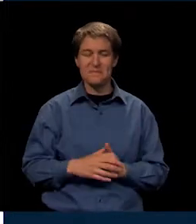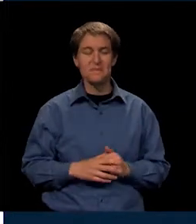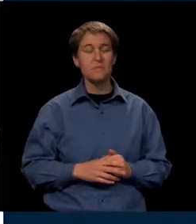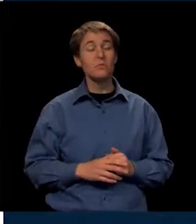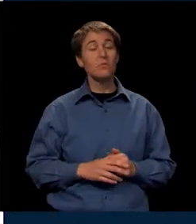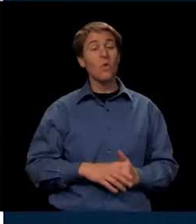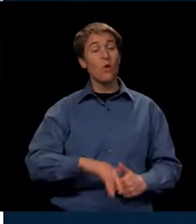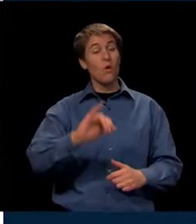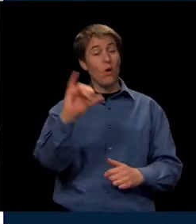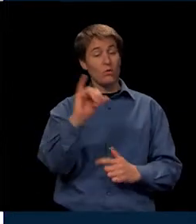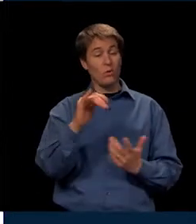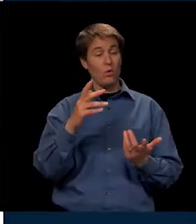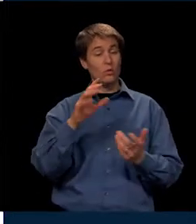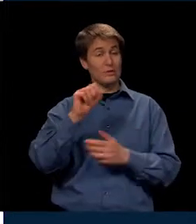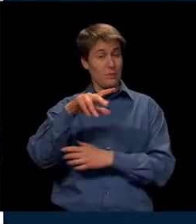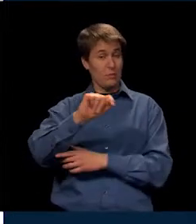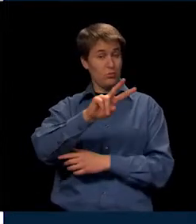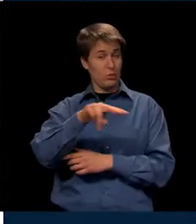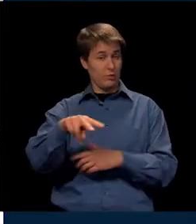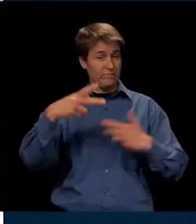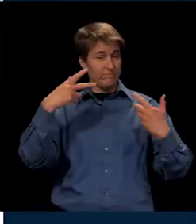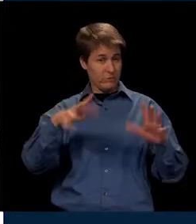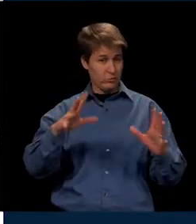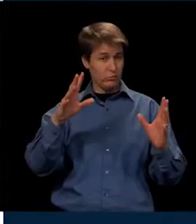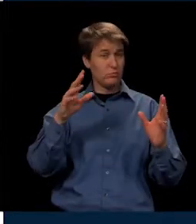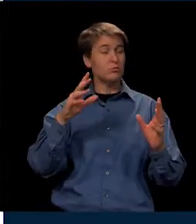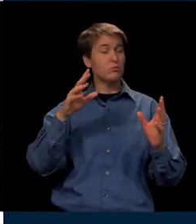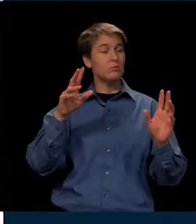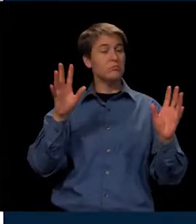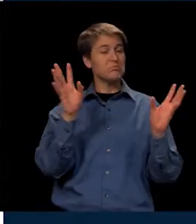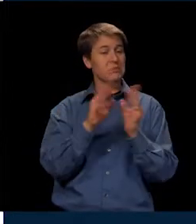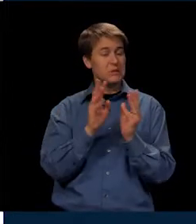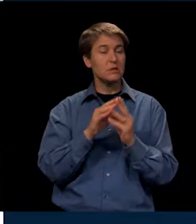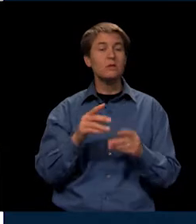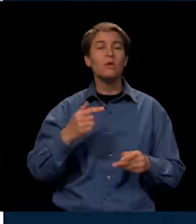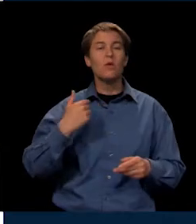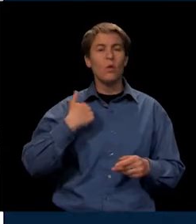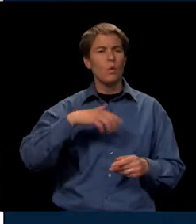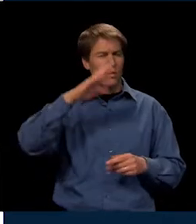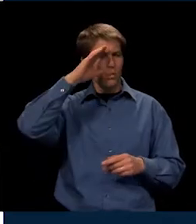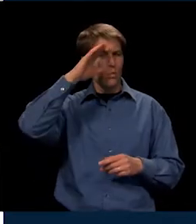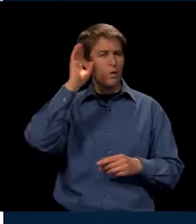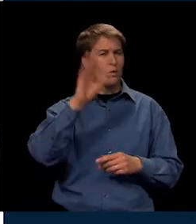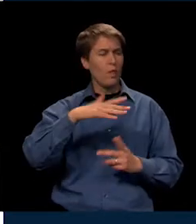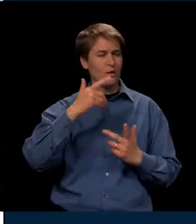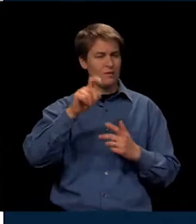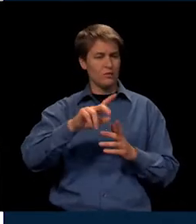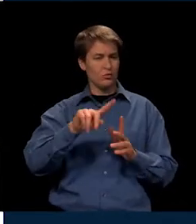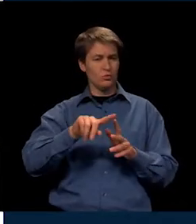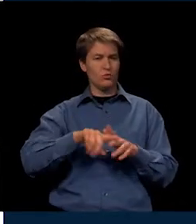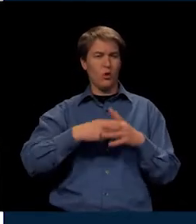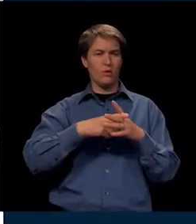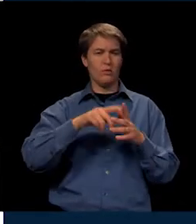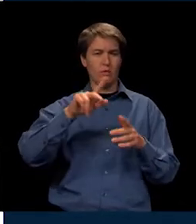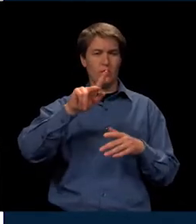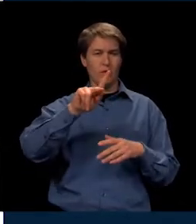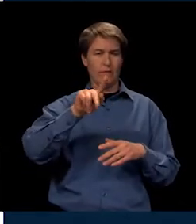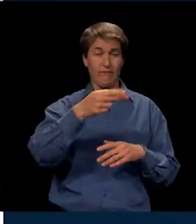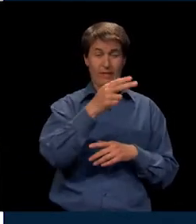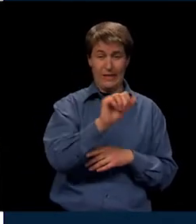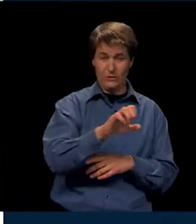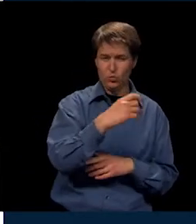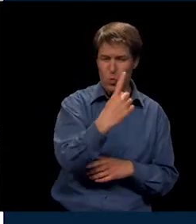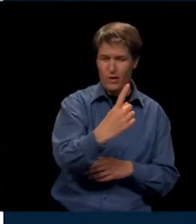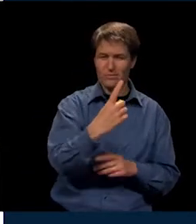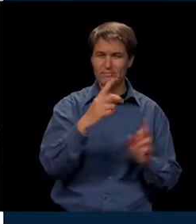after we had the opportunity on September 22nd to have the vision, we knew that we needed to go into the next phase, which I called phase one, and that